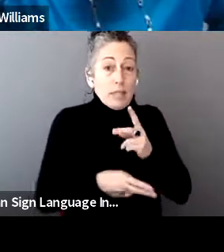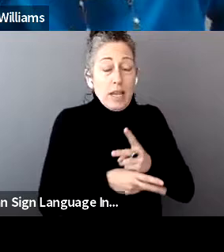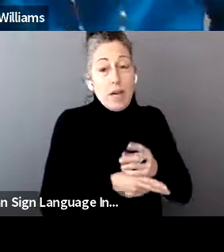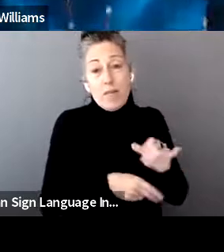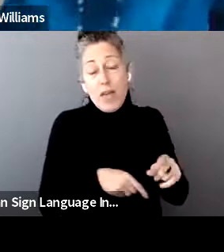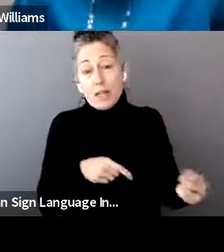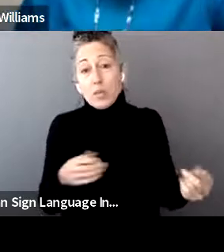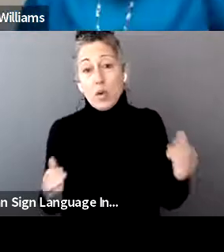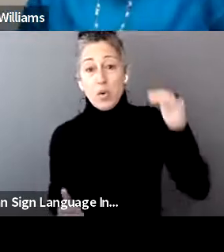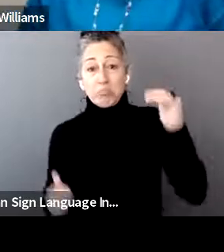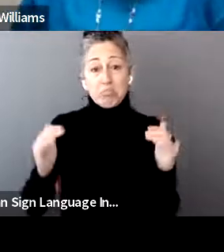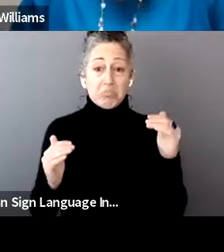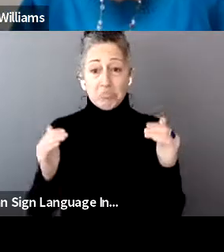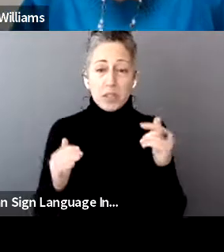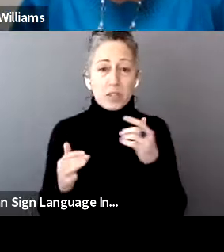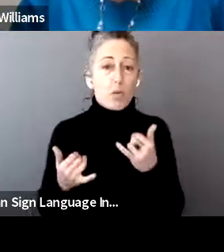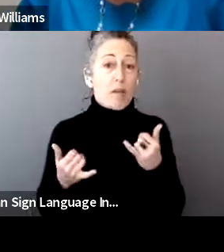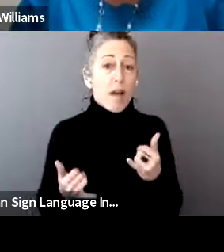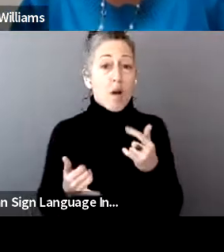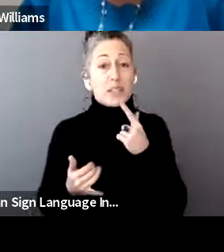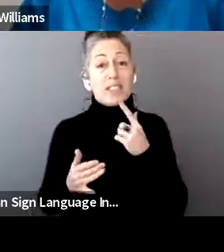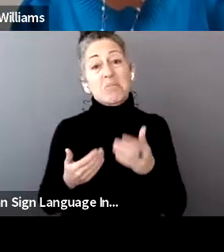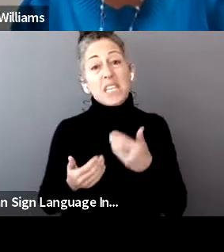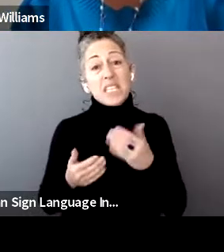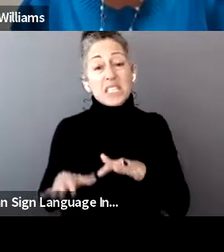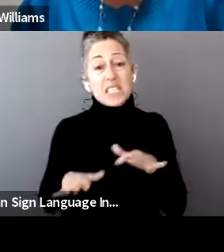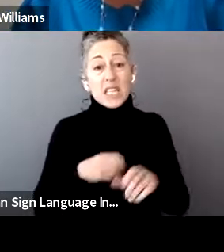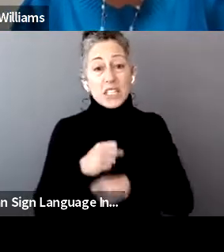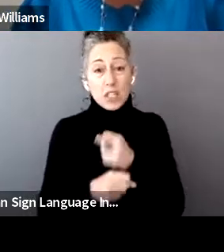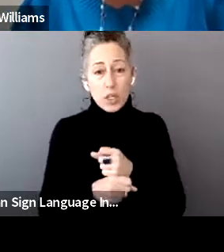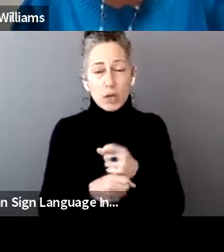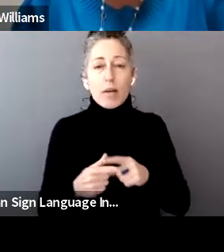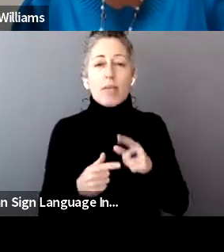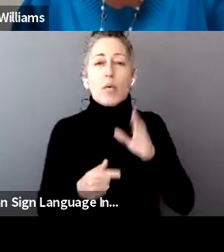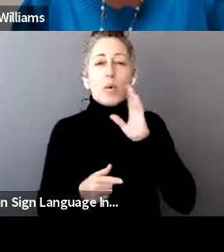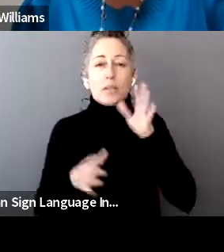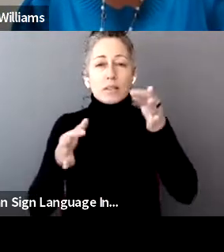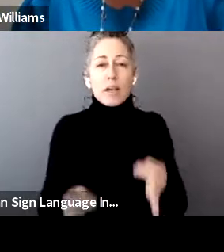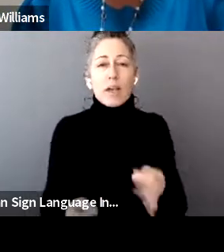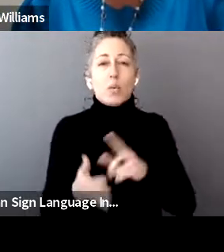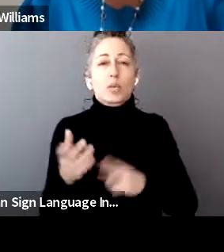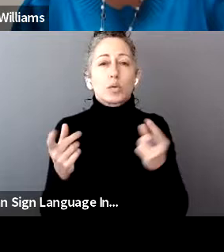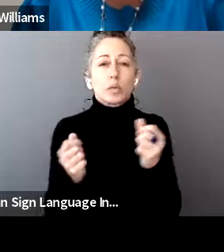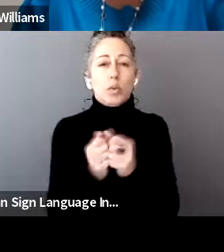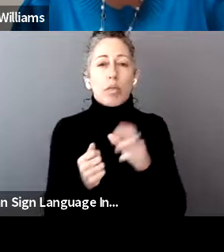waiting on the IRS to figure out what they're going to do and then we'll decide what we're going to do with the unemployment. All right.